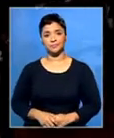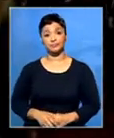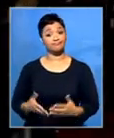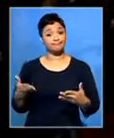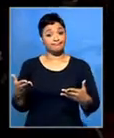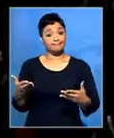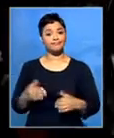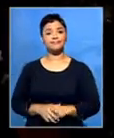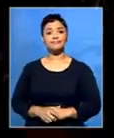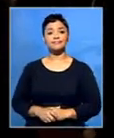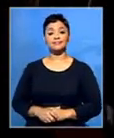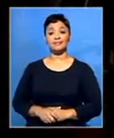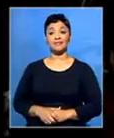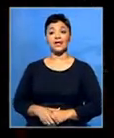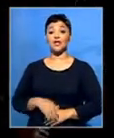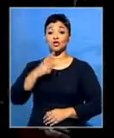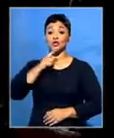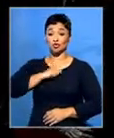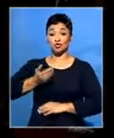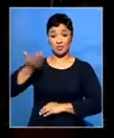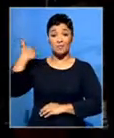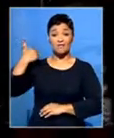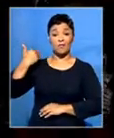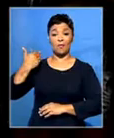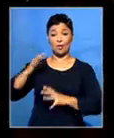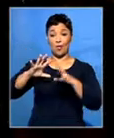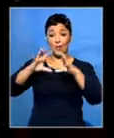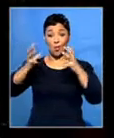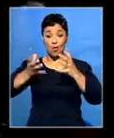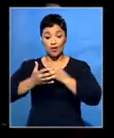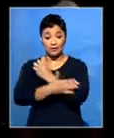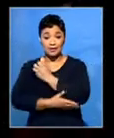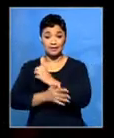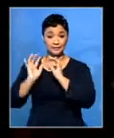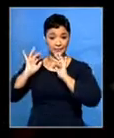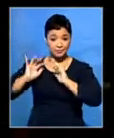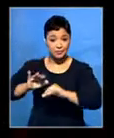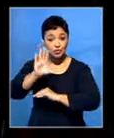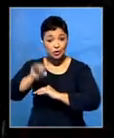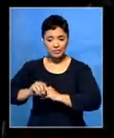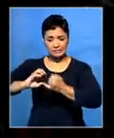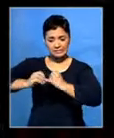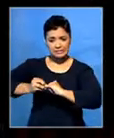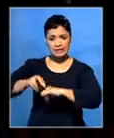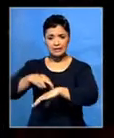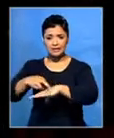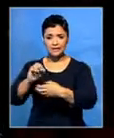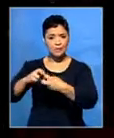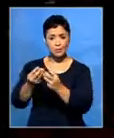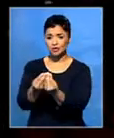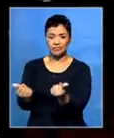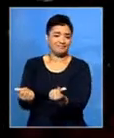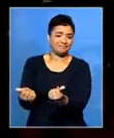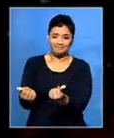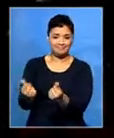So, even though there was a genuine effort by the entire world to deal with the problem of racism in the world,